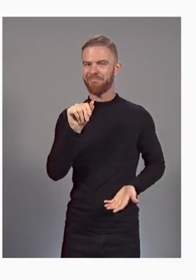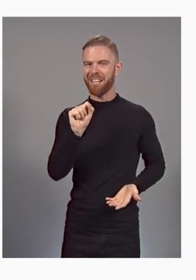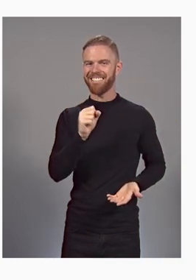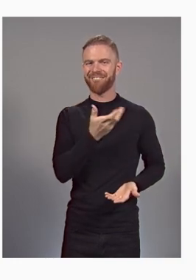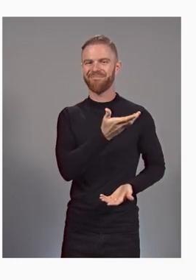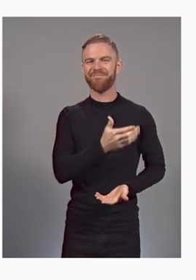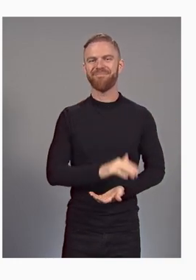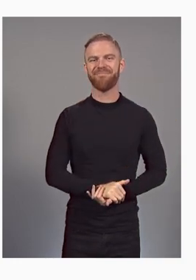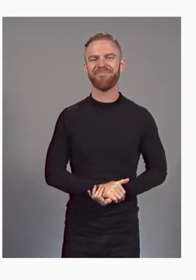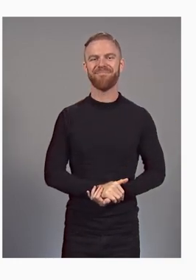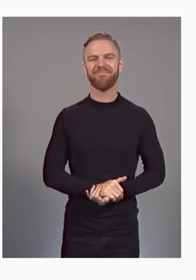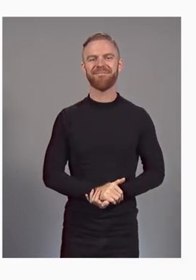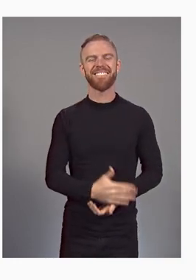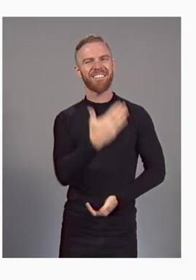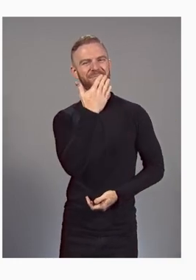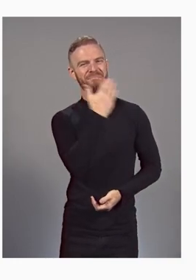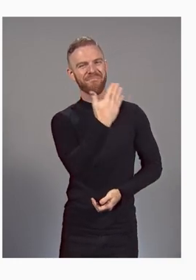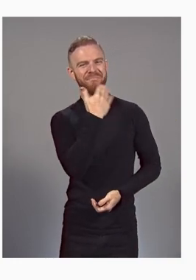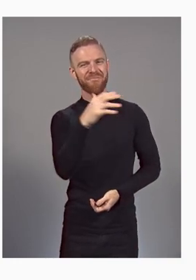Thank you, Sundar.